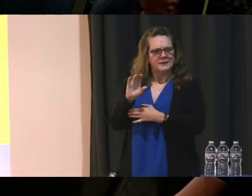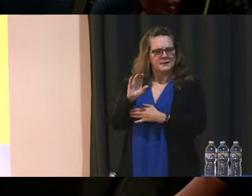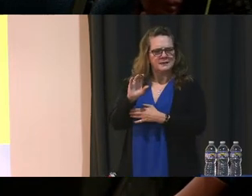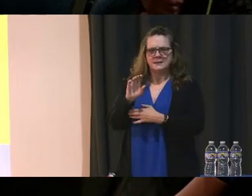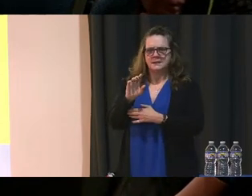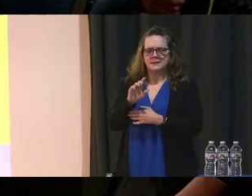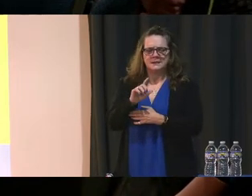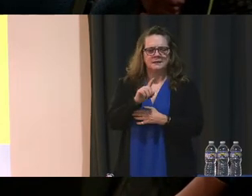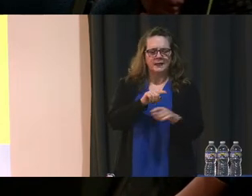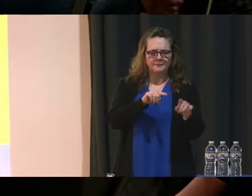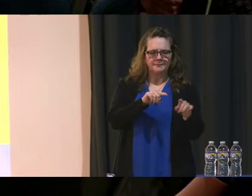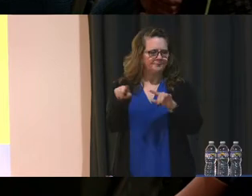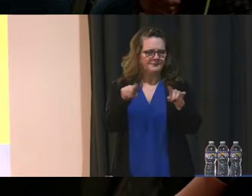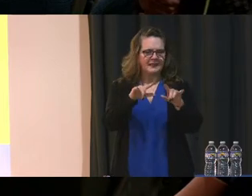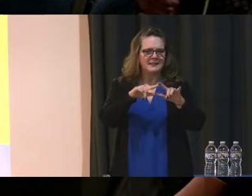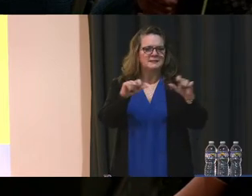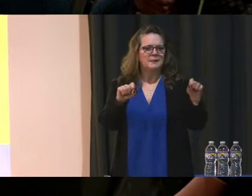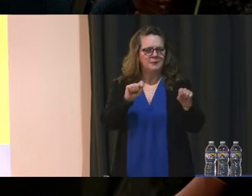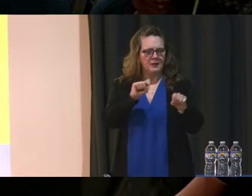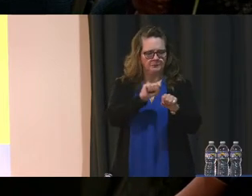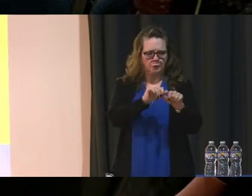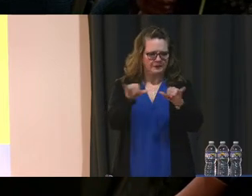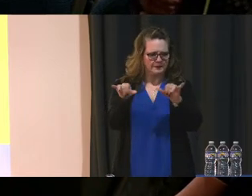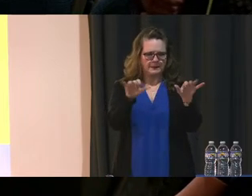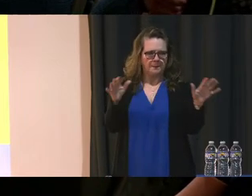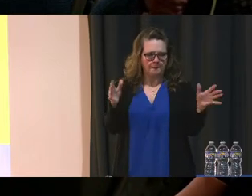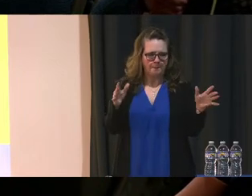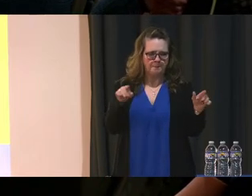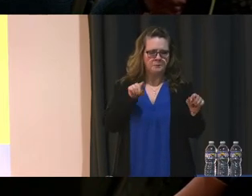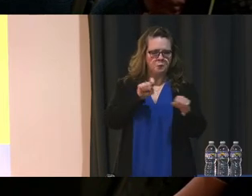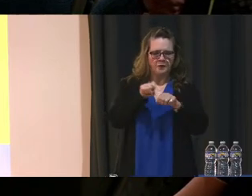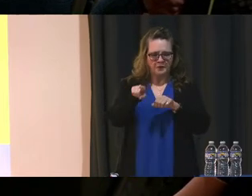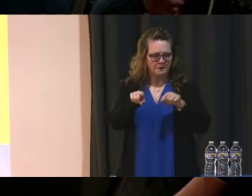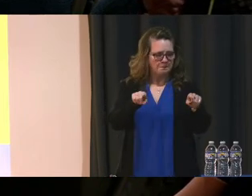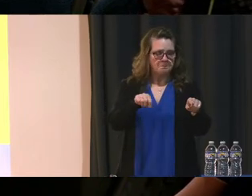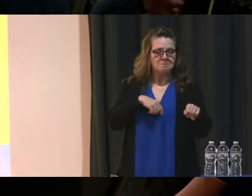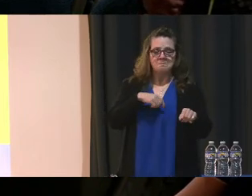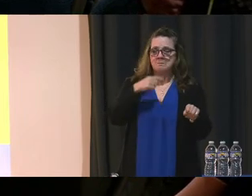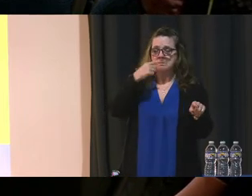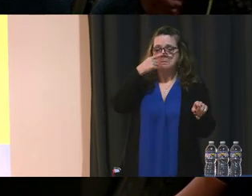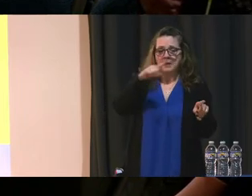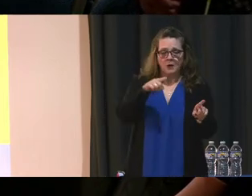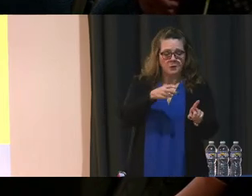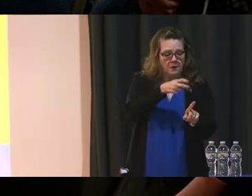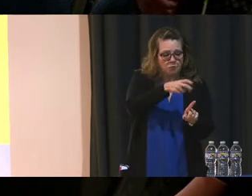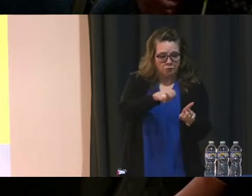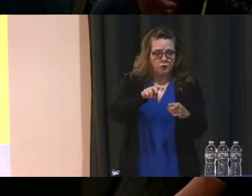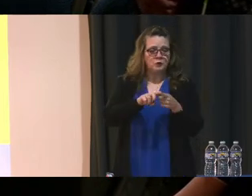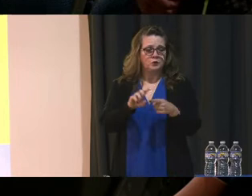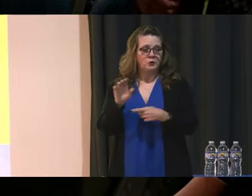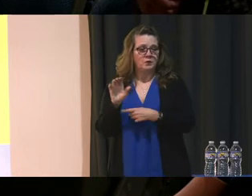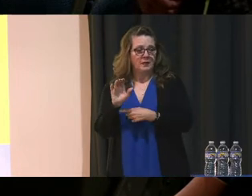coexist at the same time? Because I don't mind transitioning with Canvas. It's just that I